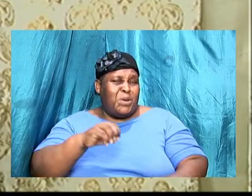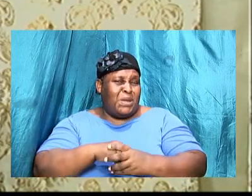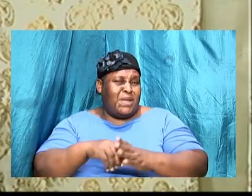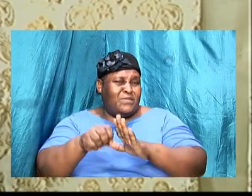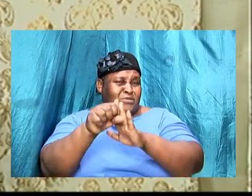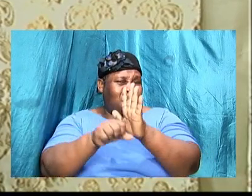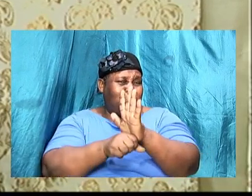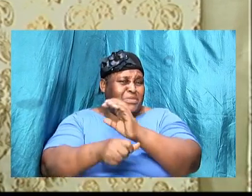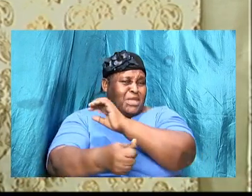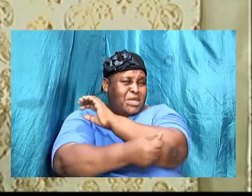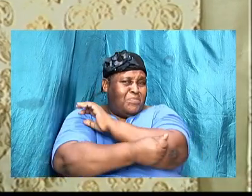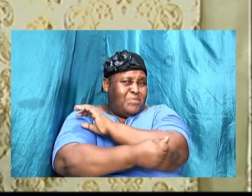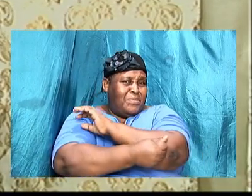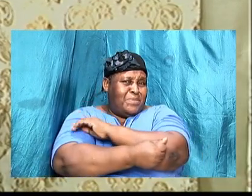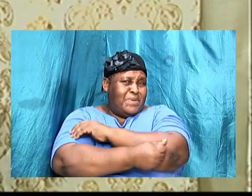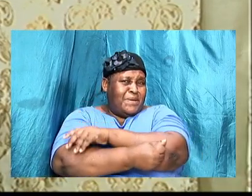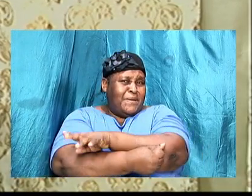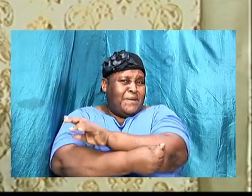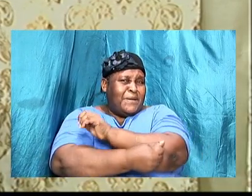did Abraham